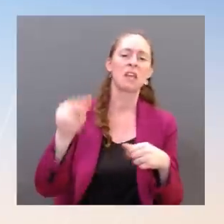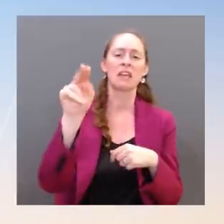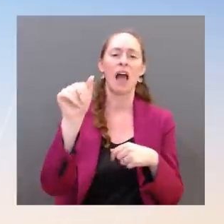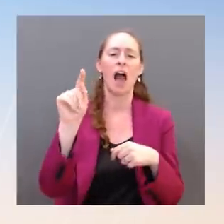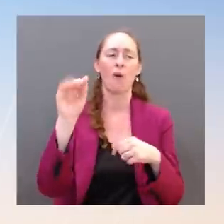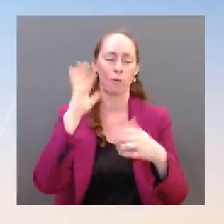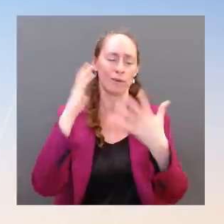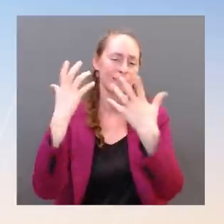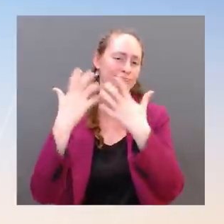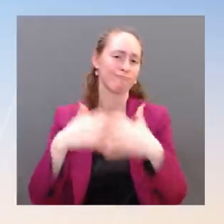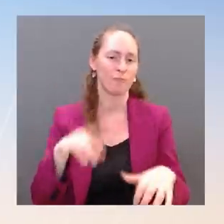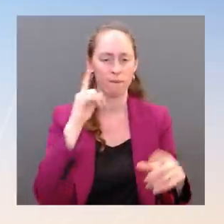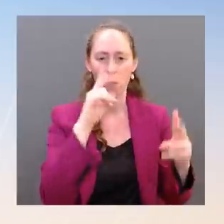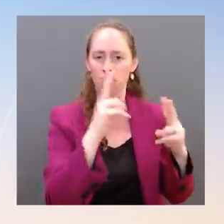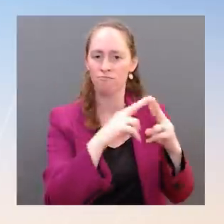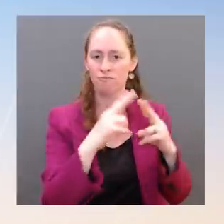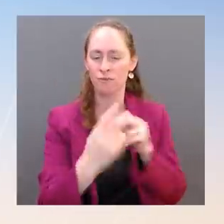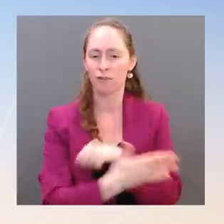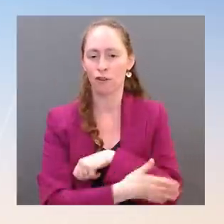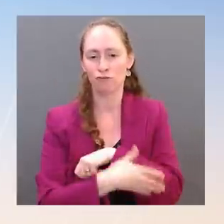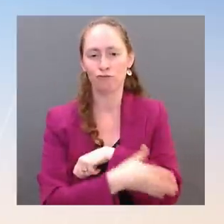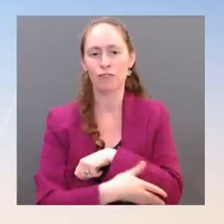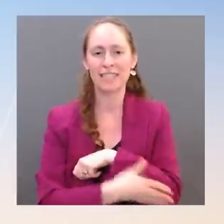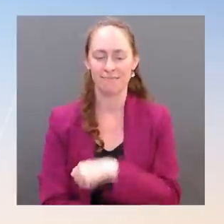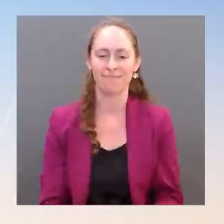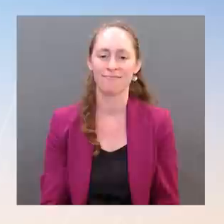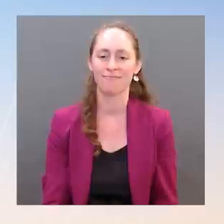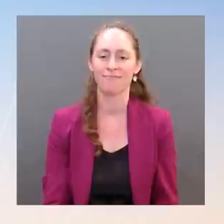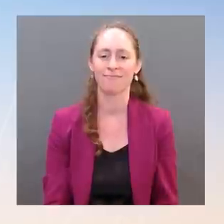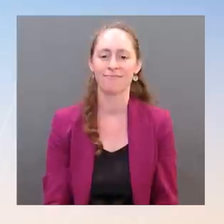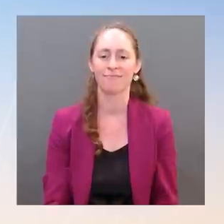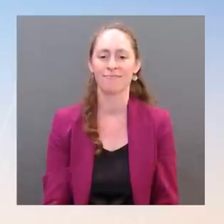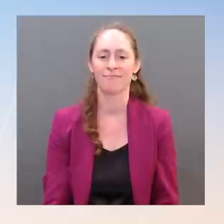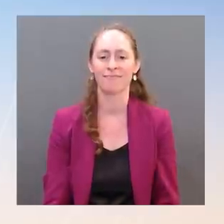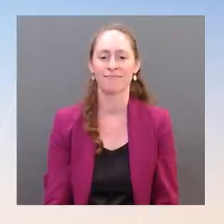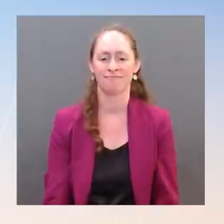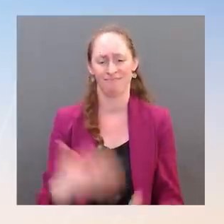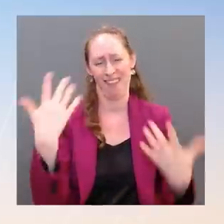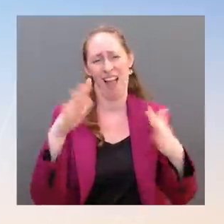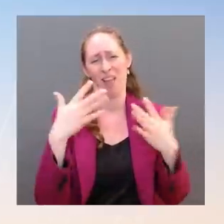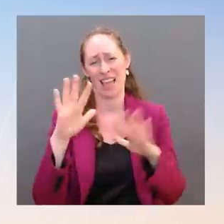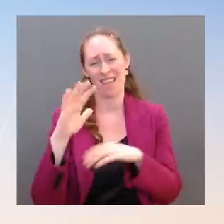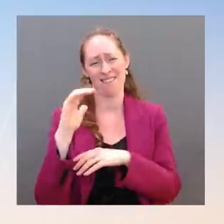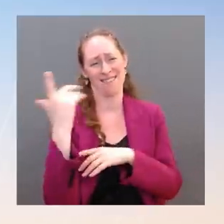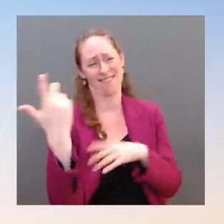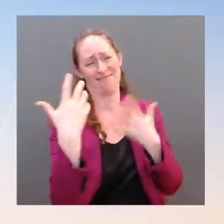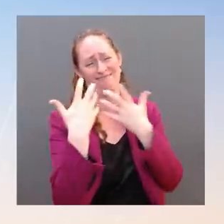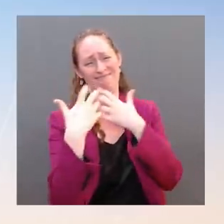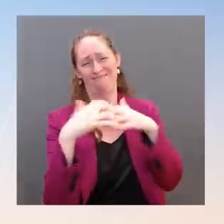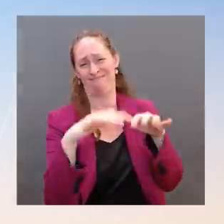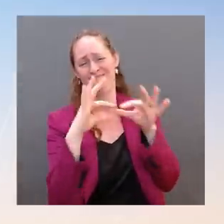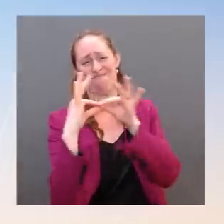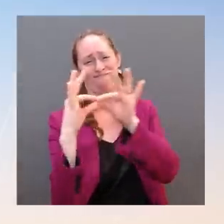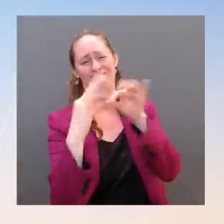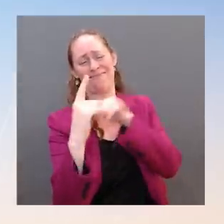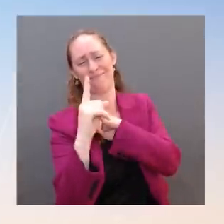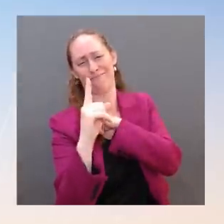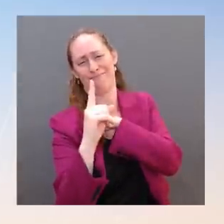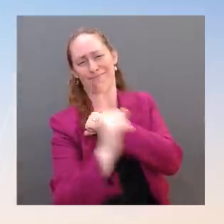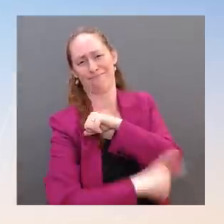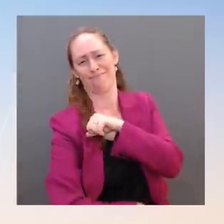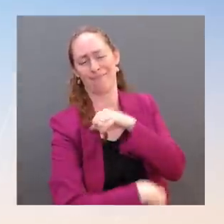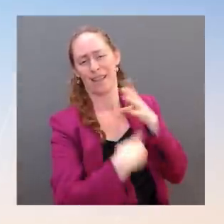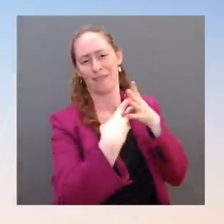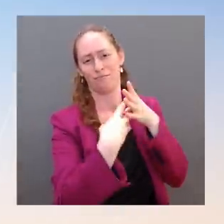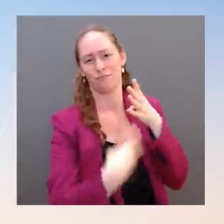with respect to sanctions coming out of the EU, the United States and our Indo-Pacific partners, the support that we have provided Ukraine